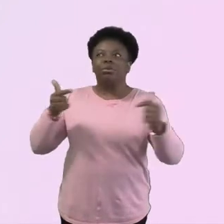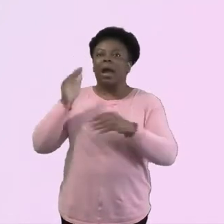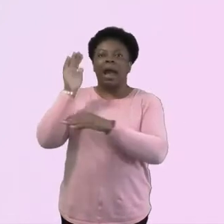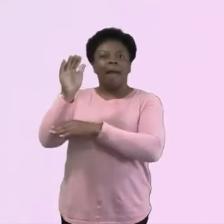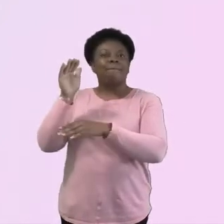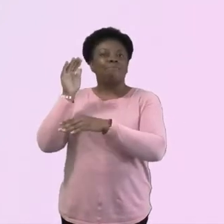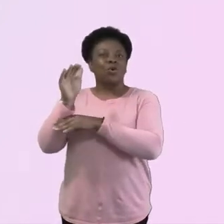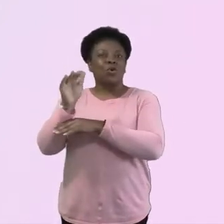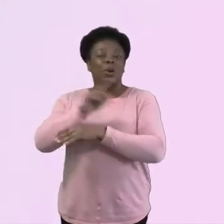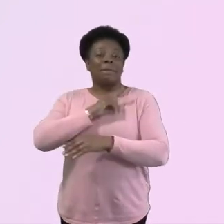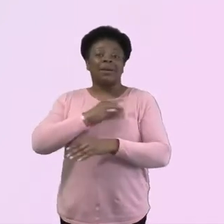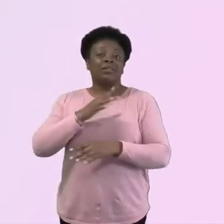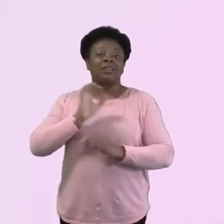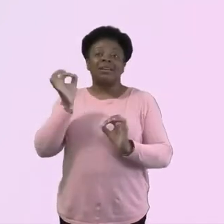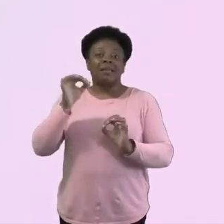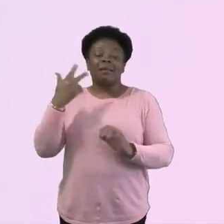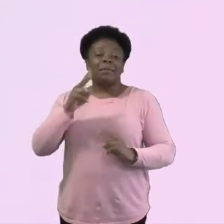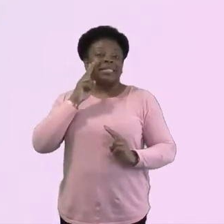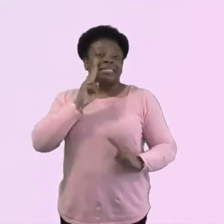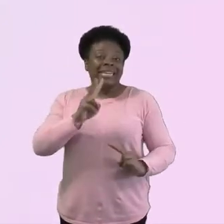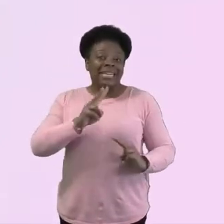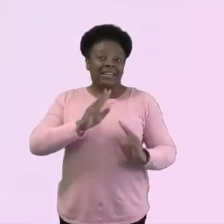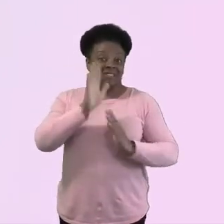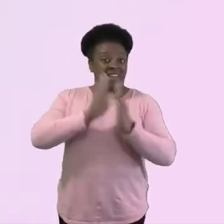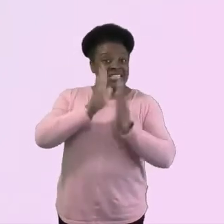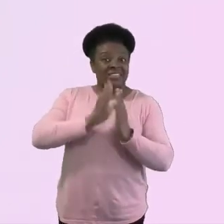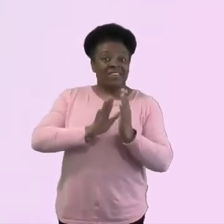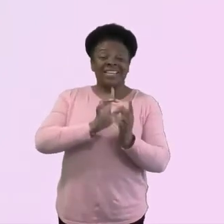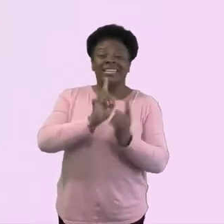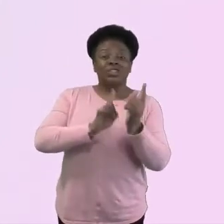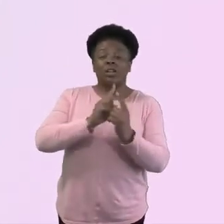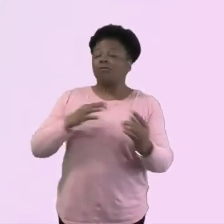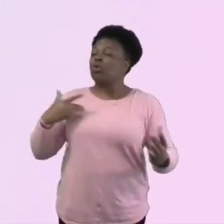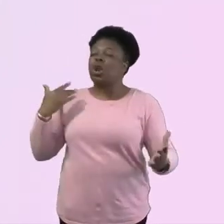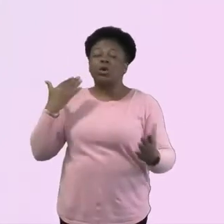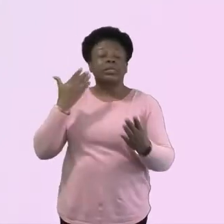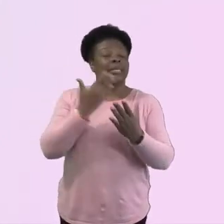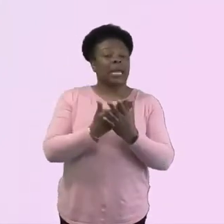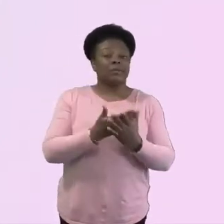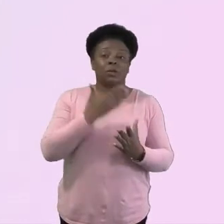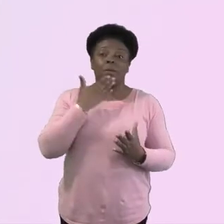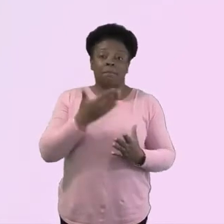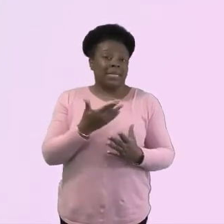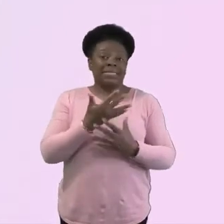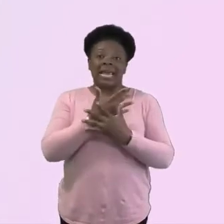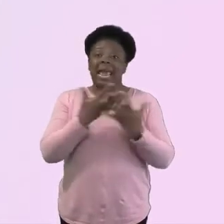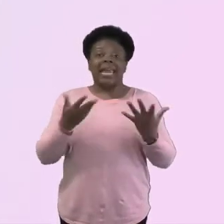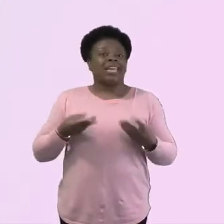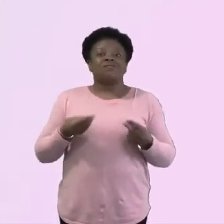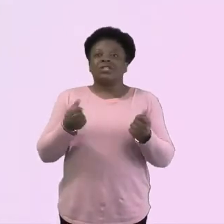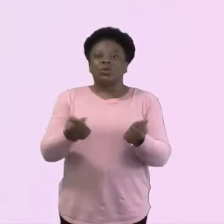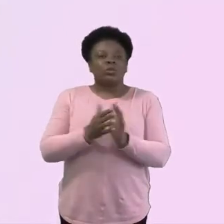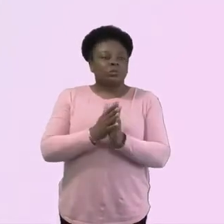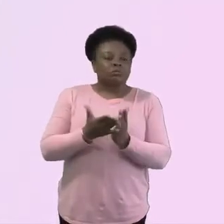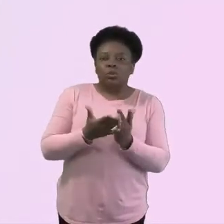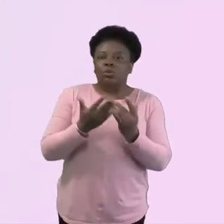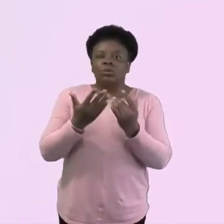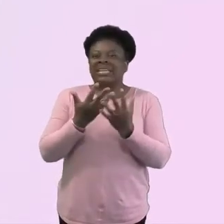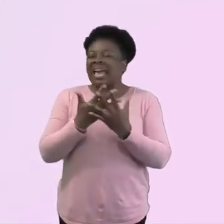any resources, online resources for grandparents to use with their grandchildren, especially those who have been separated?